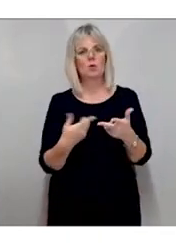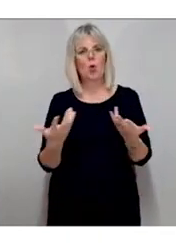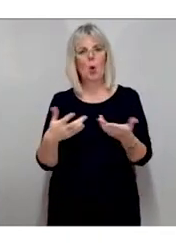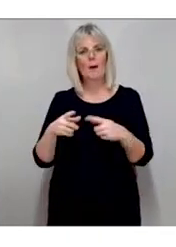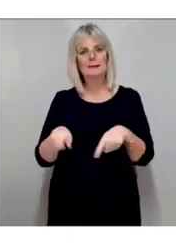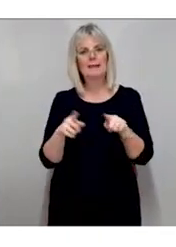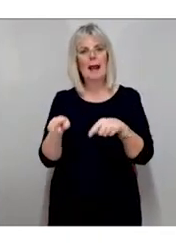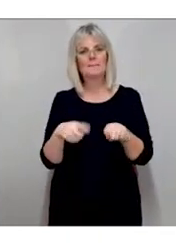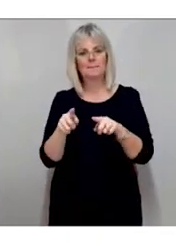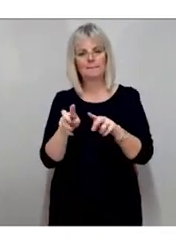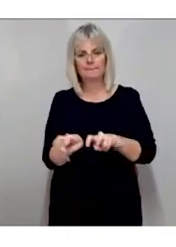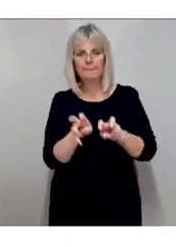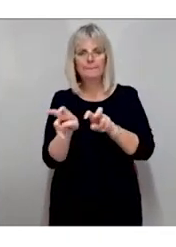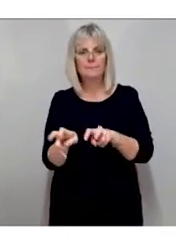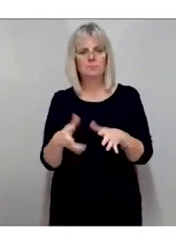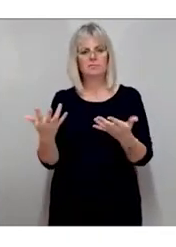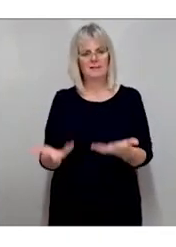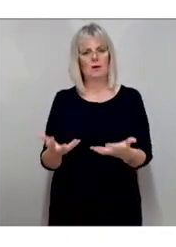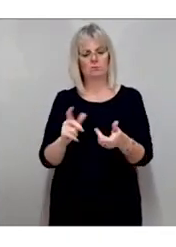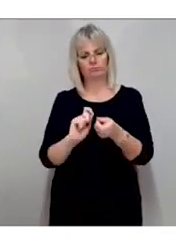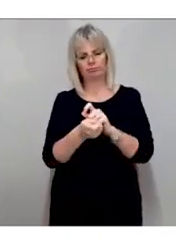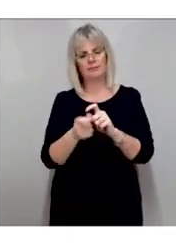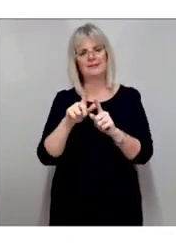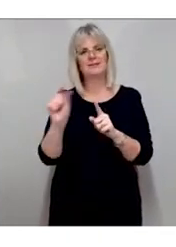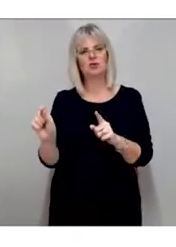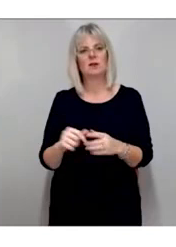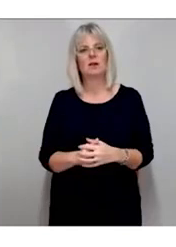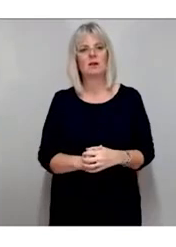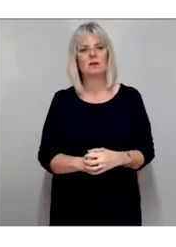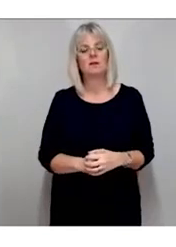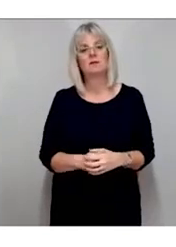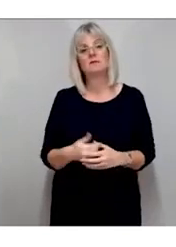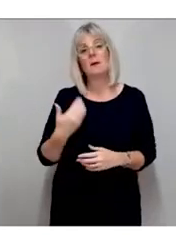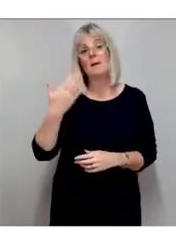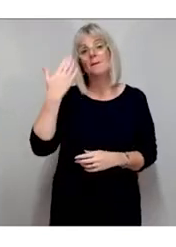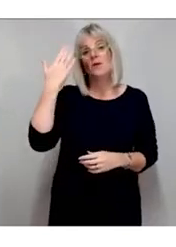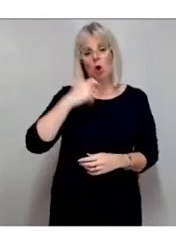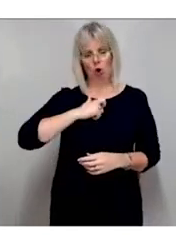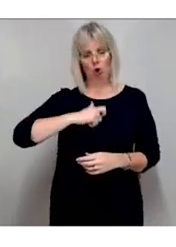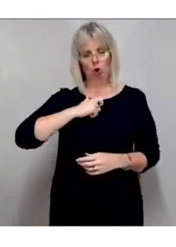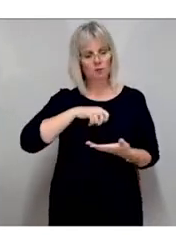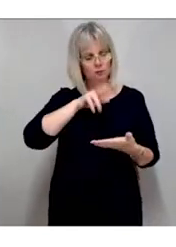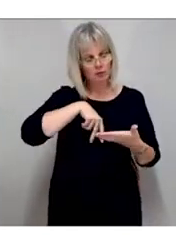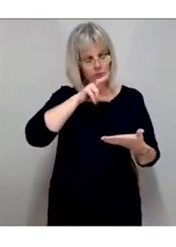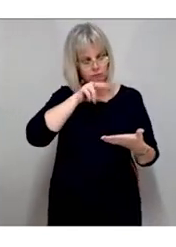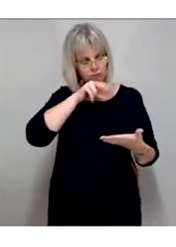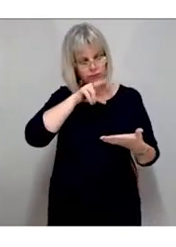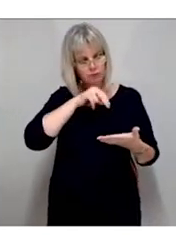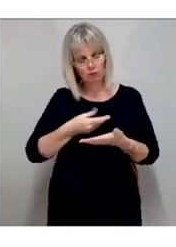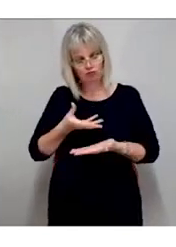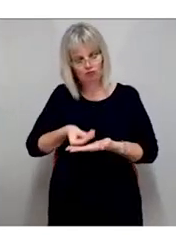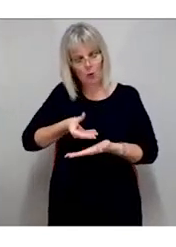Traditionally, content has been transcribed by human readers, but nowadays automatic transcription by artificial